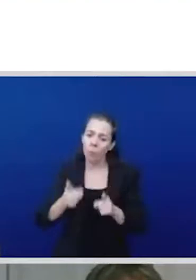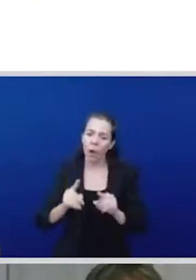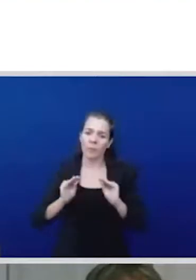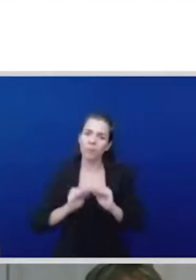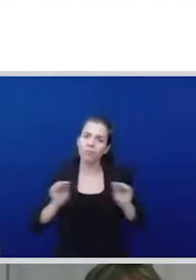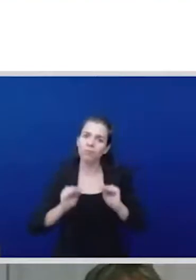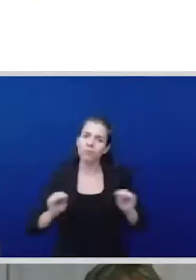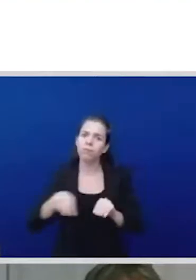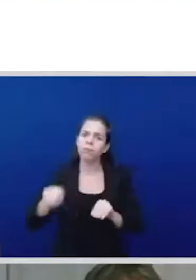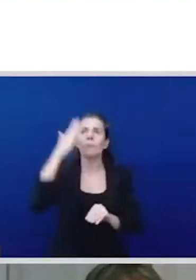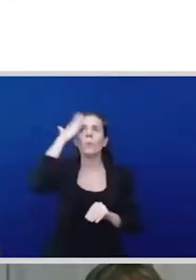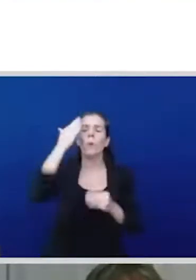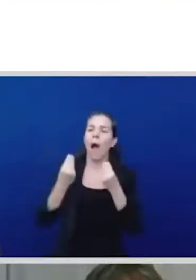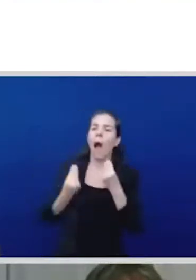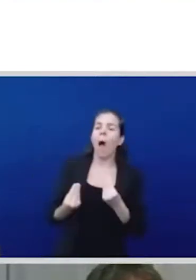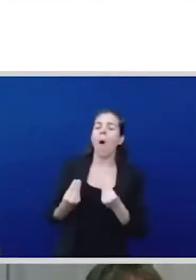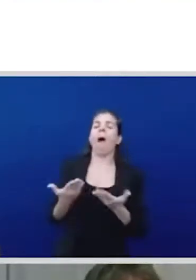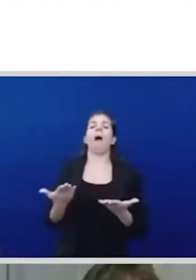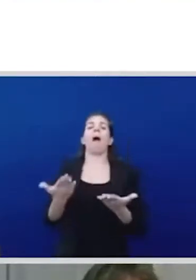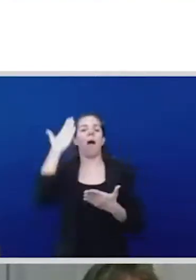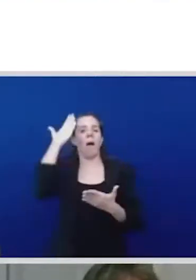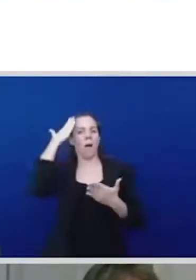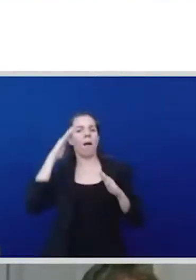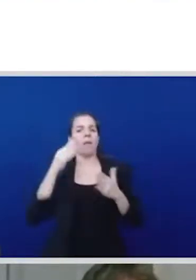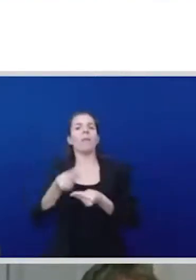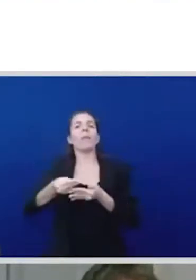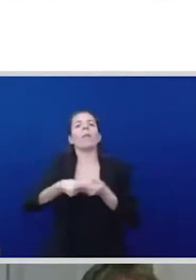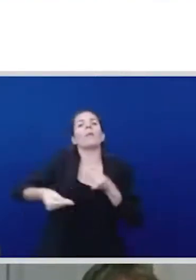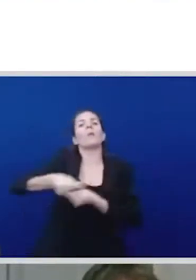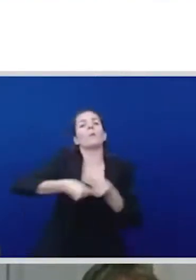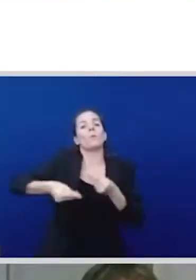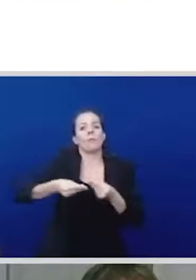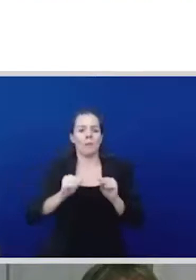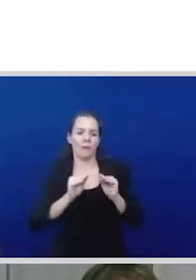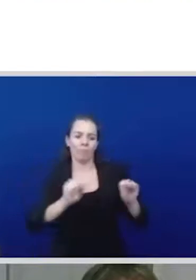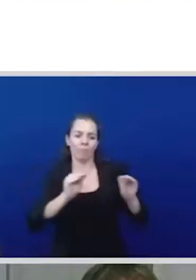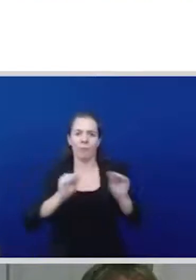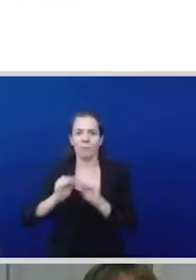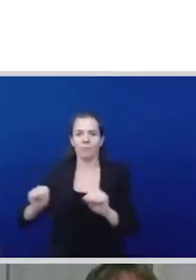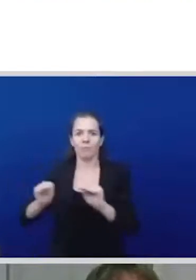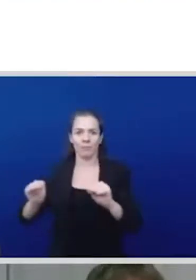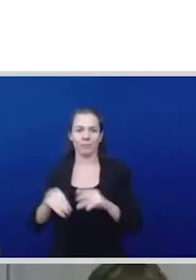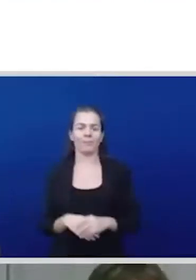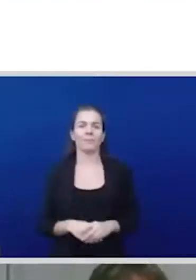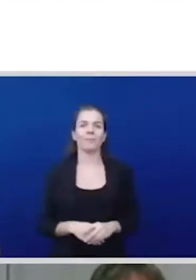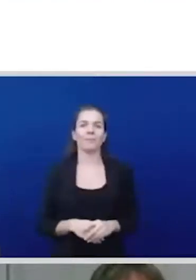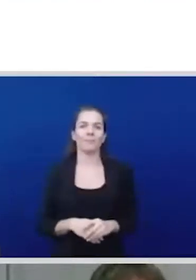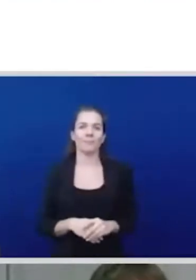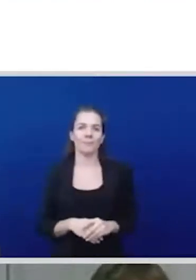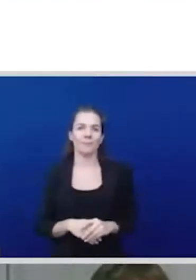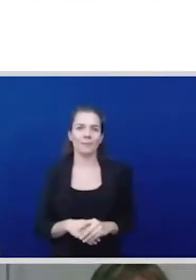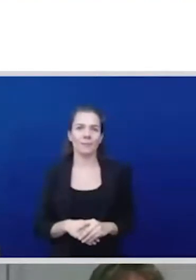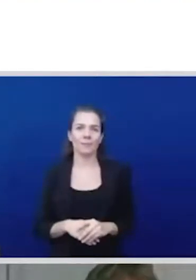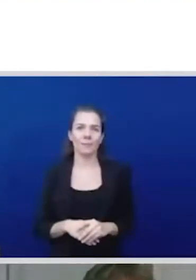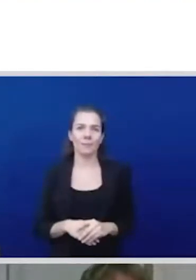I said one of those main things is about remedy and we've got to take things to court we may not have the finance but you know there are pro